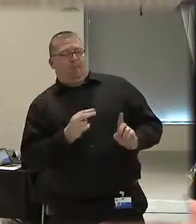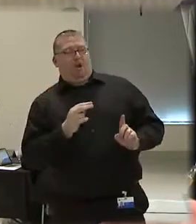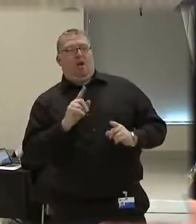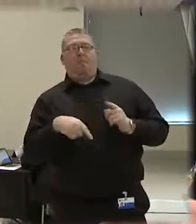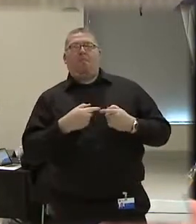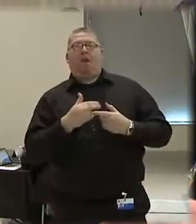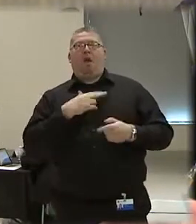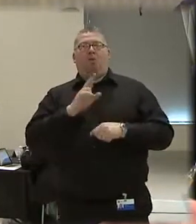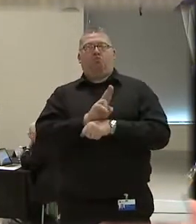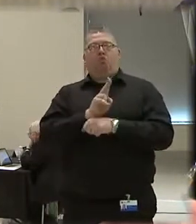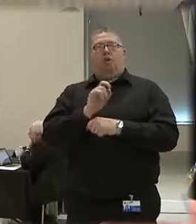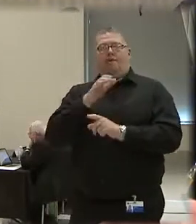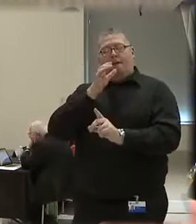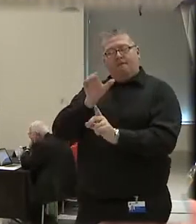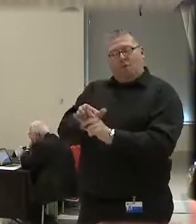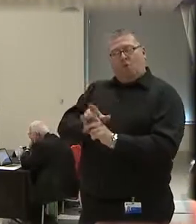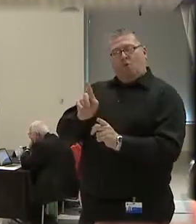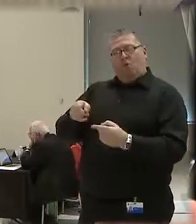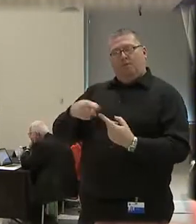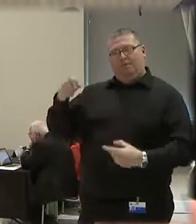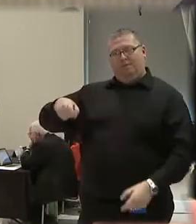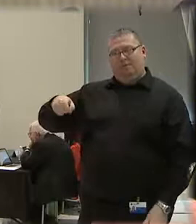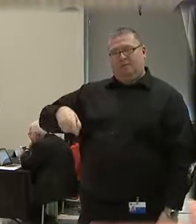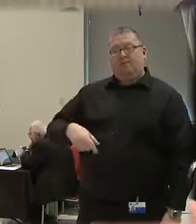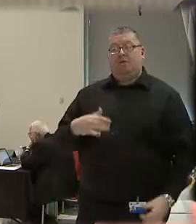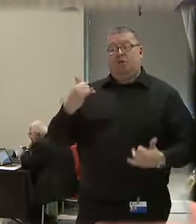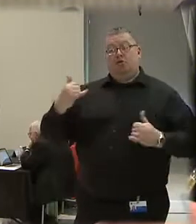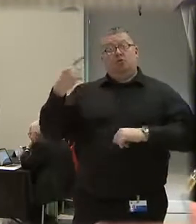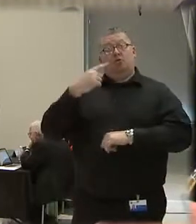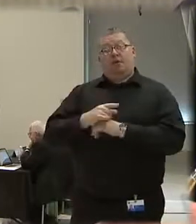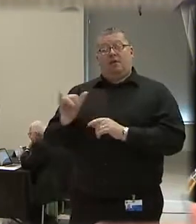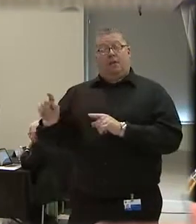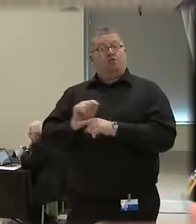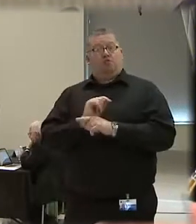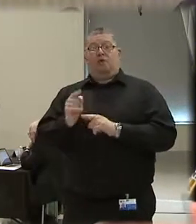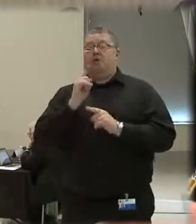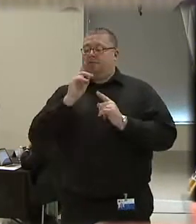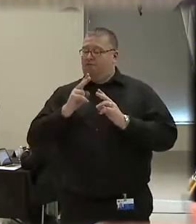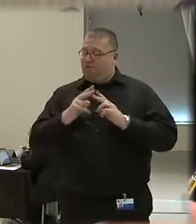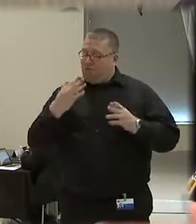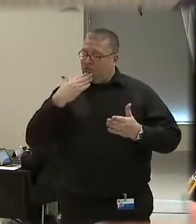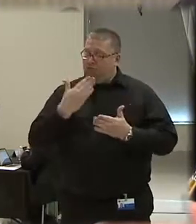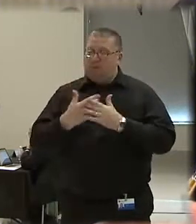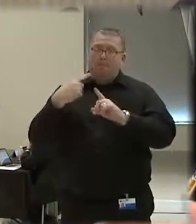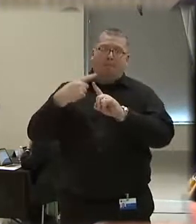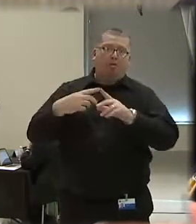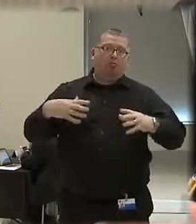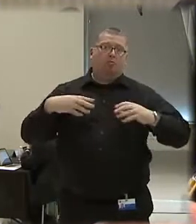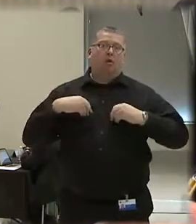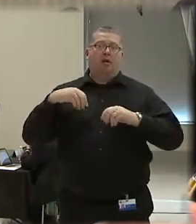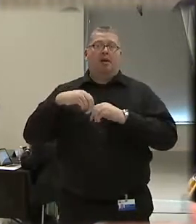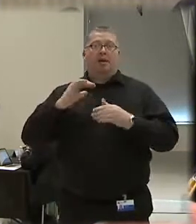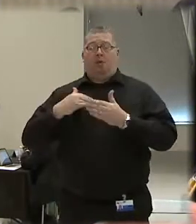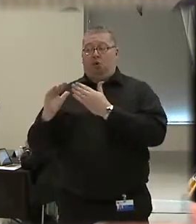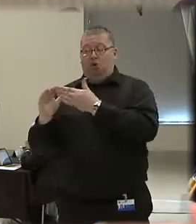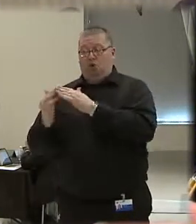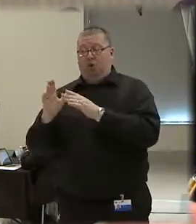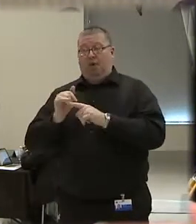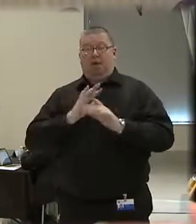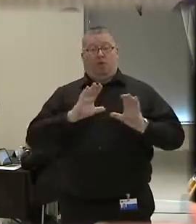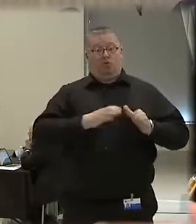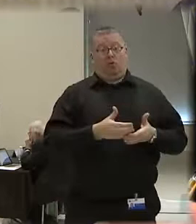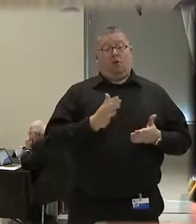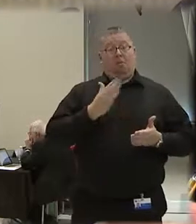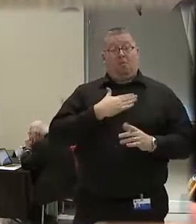force when they started. Today, this training is well-received by our workforce as well as the community. In my view,